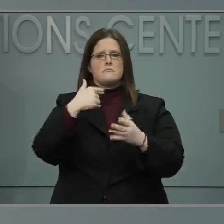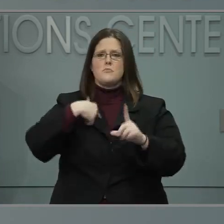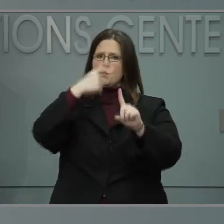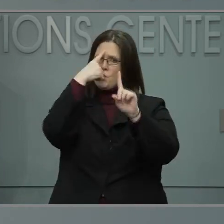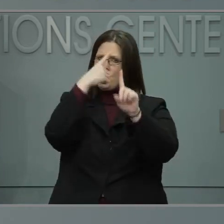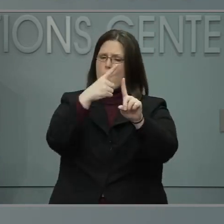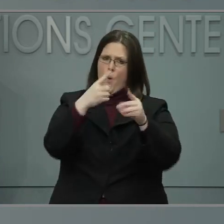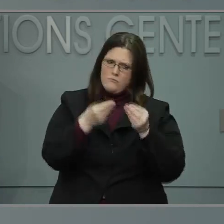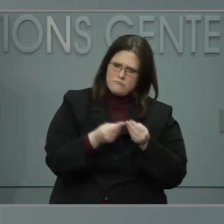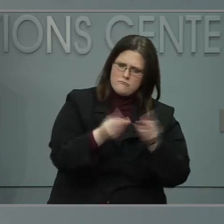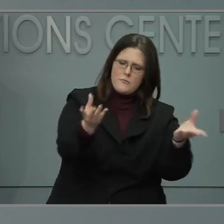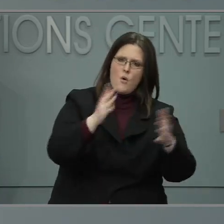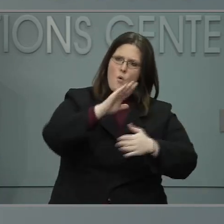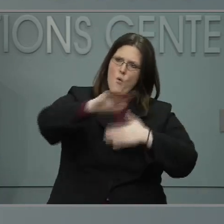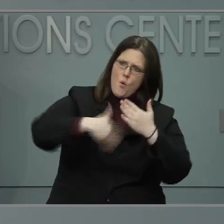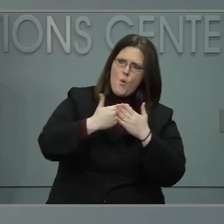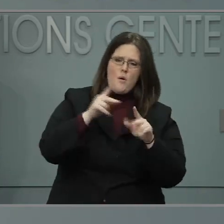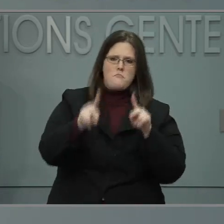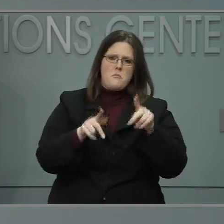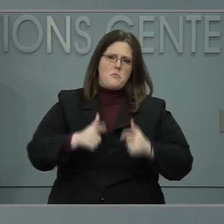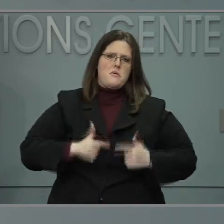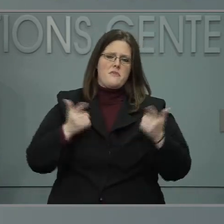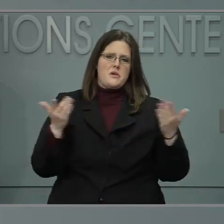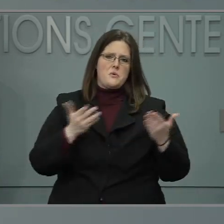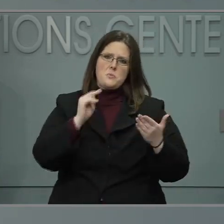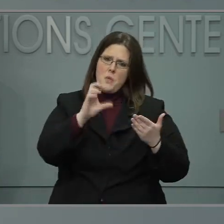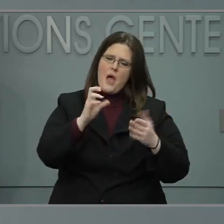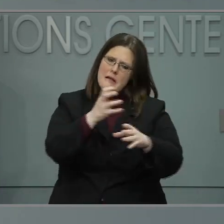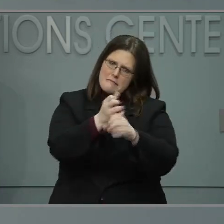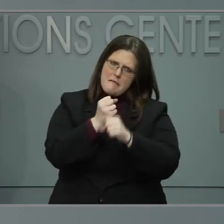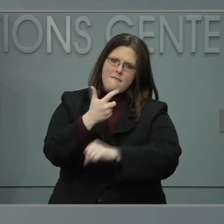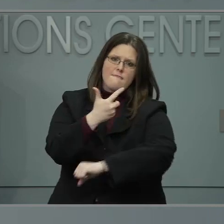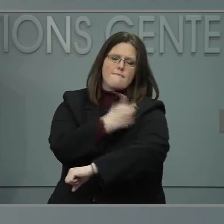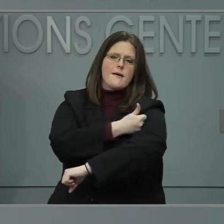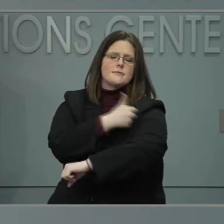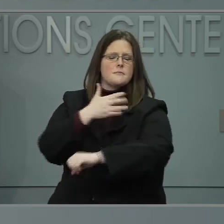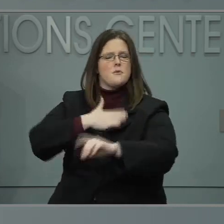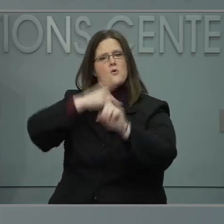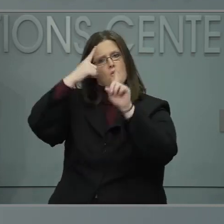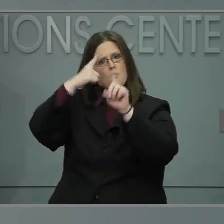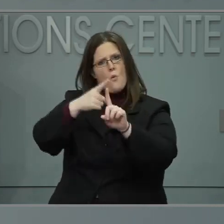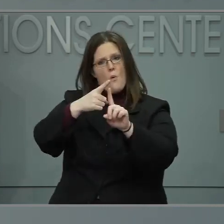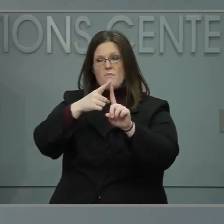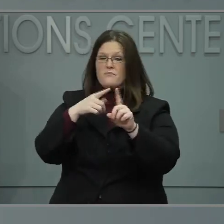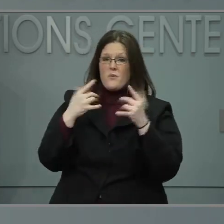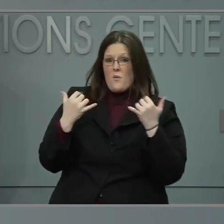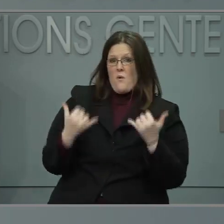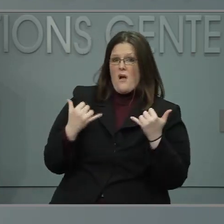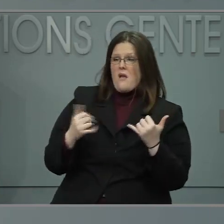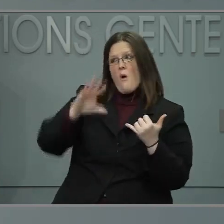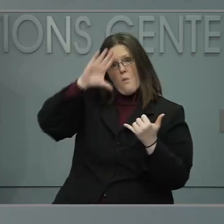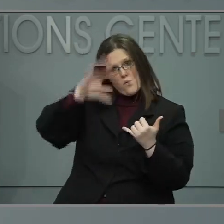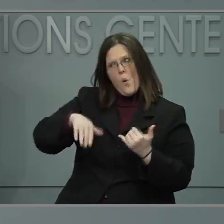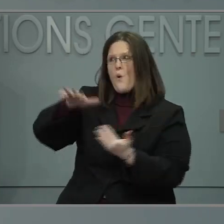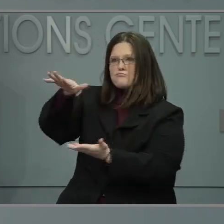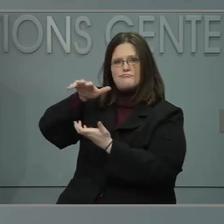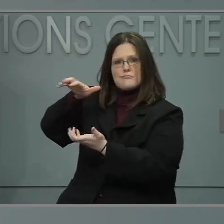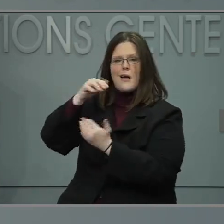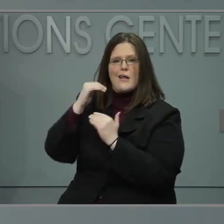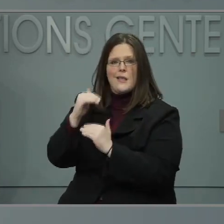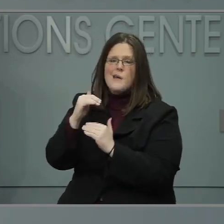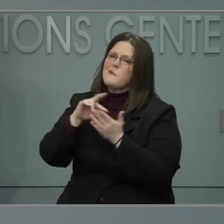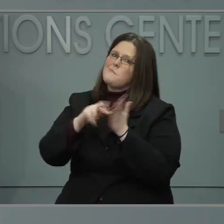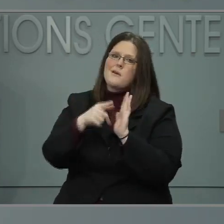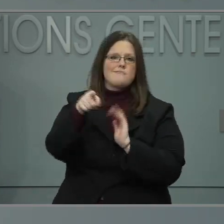possible. And in the meantime, please, we have to keep wearing our mask and doing the things we know work to slow the spread of the virus.